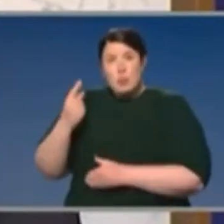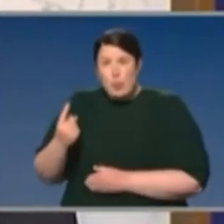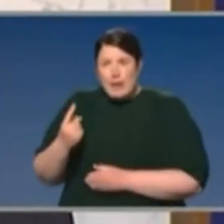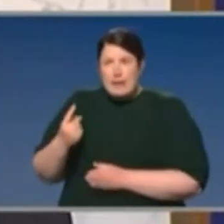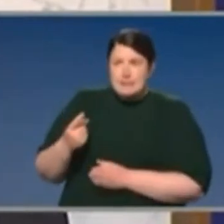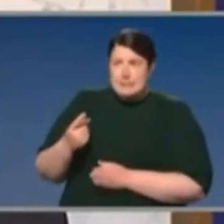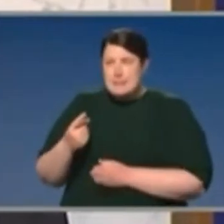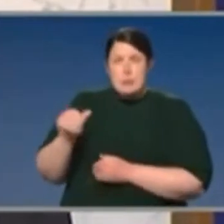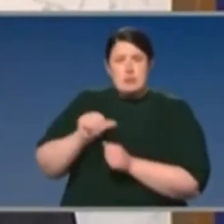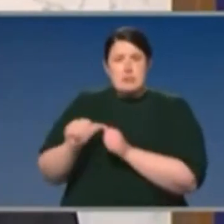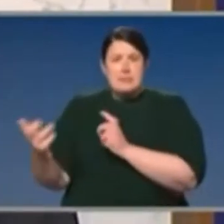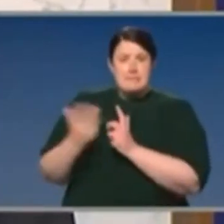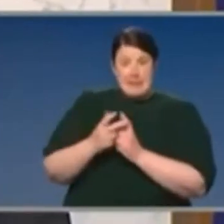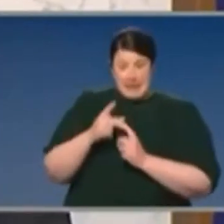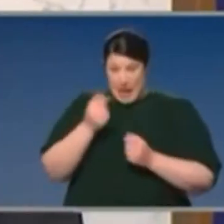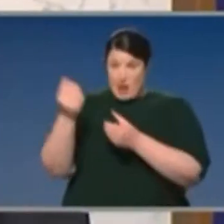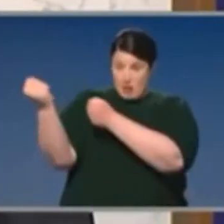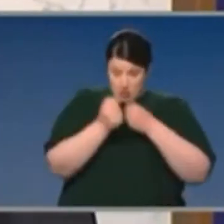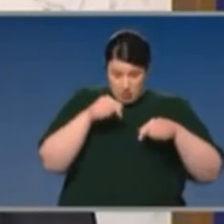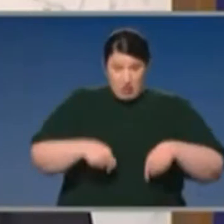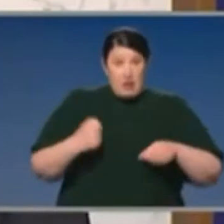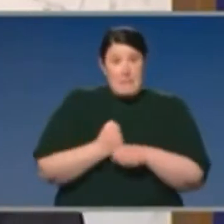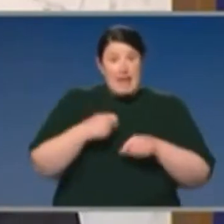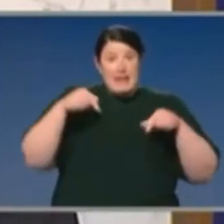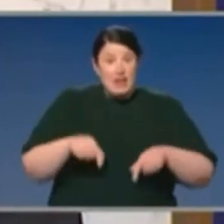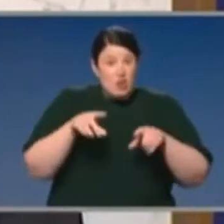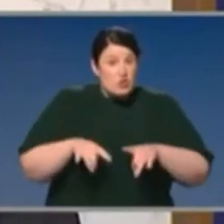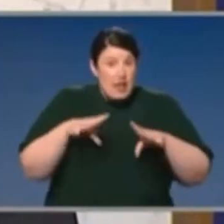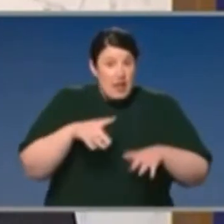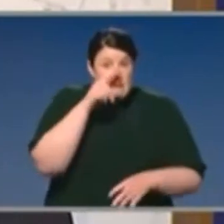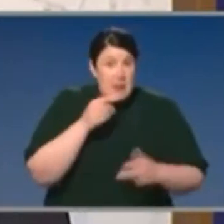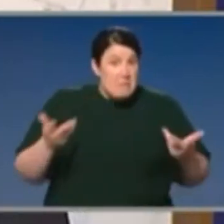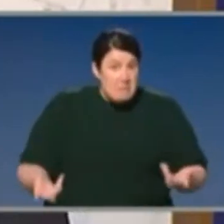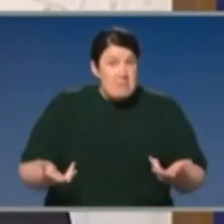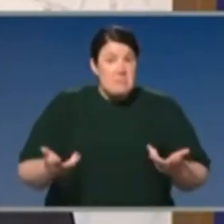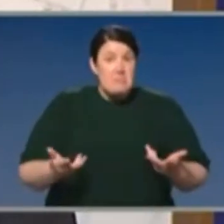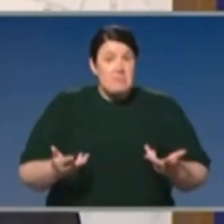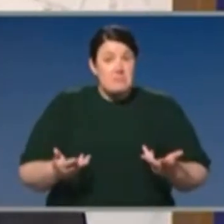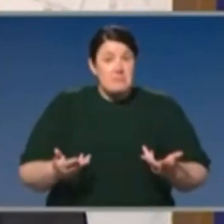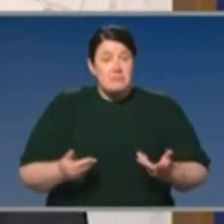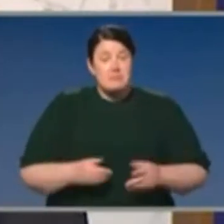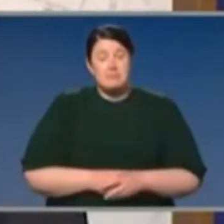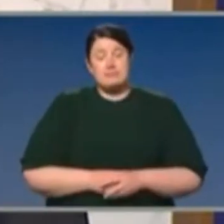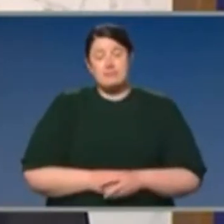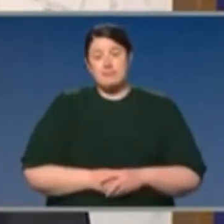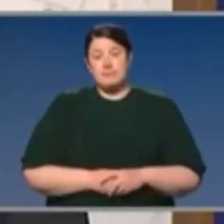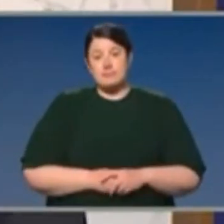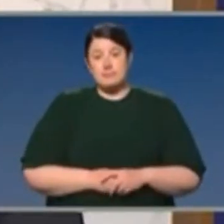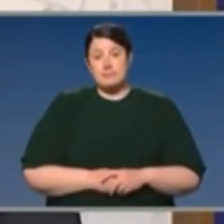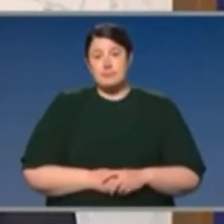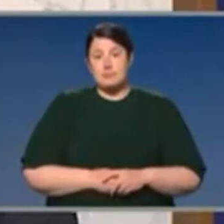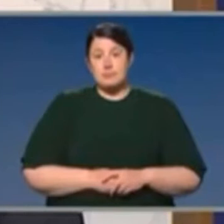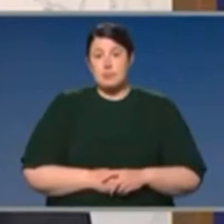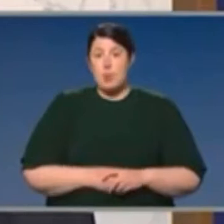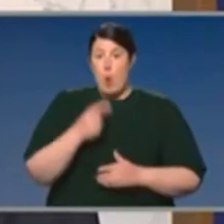well they are able to be made in Australia, because that gives us an extremely important lead time. So, we are